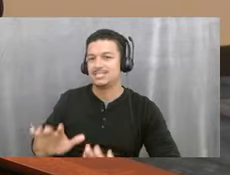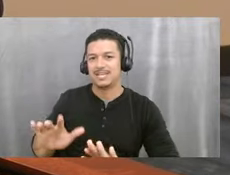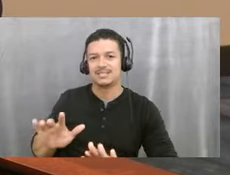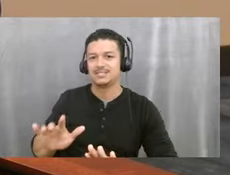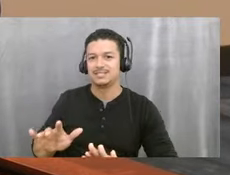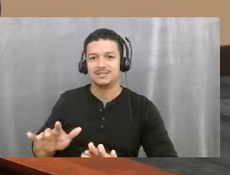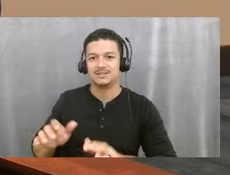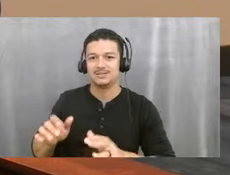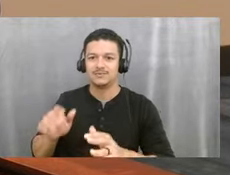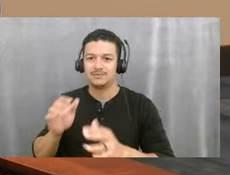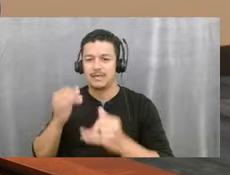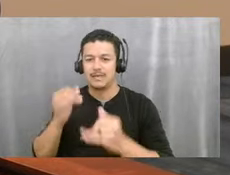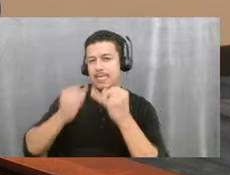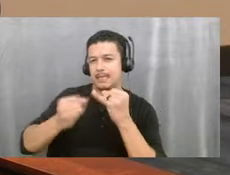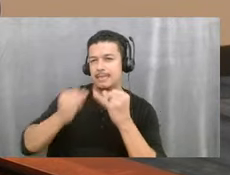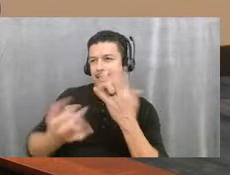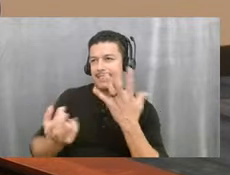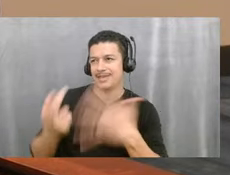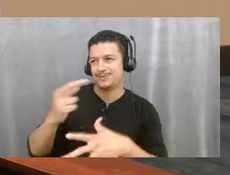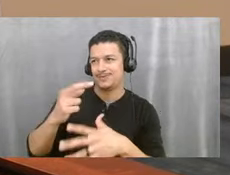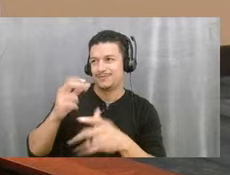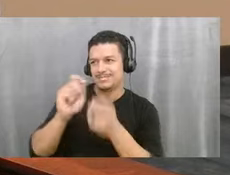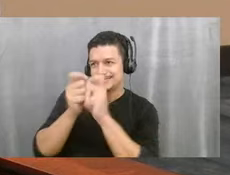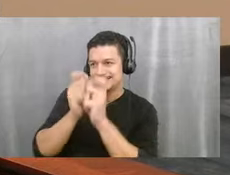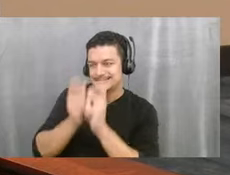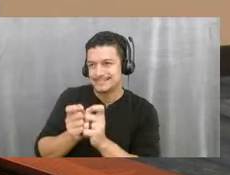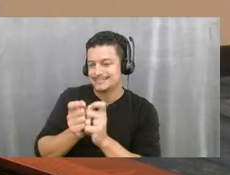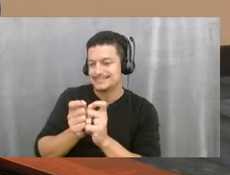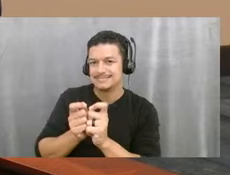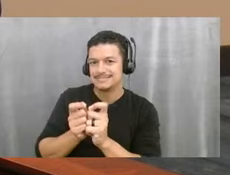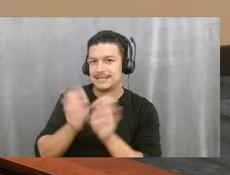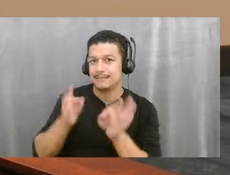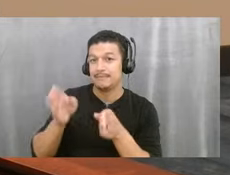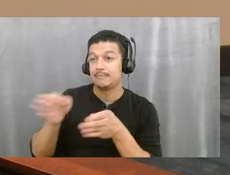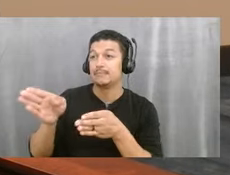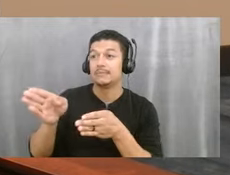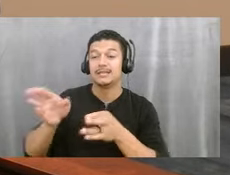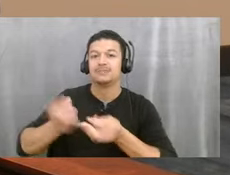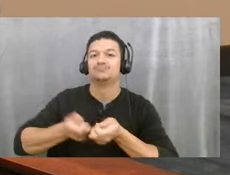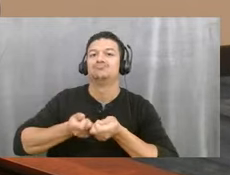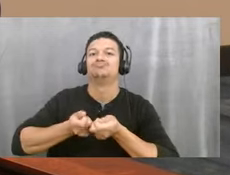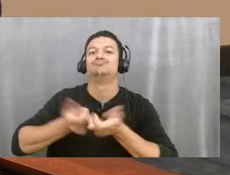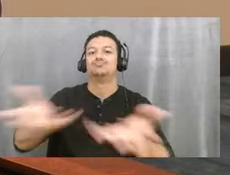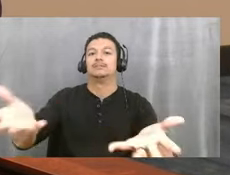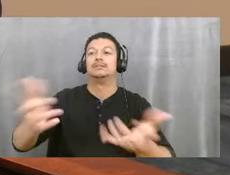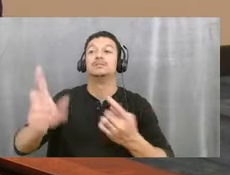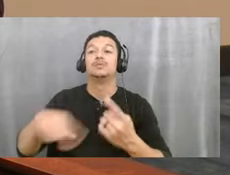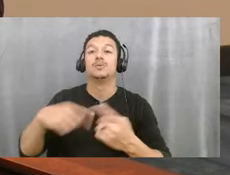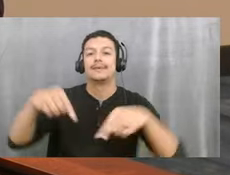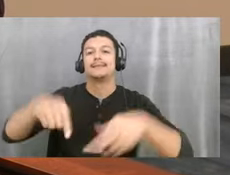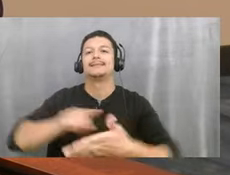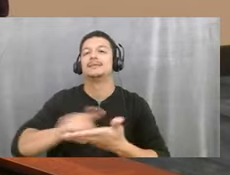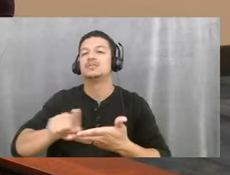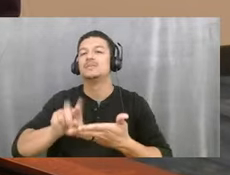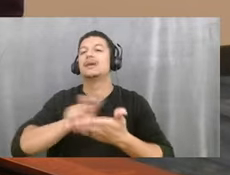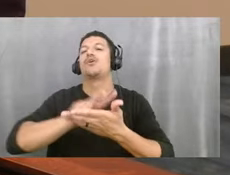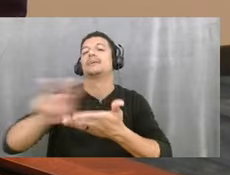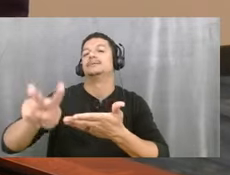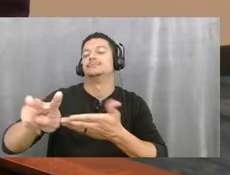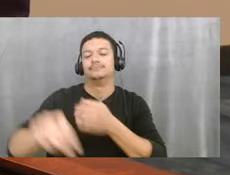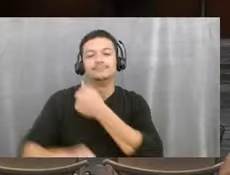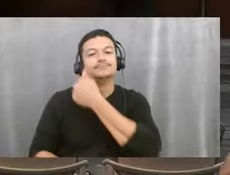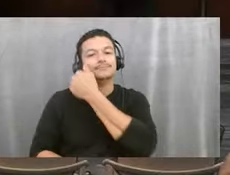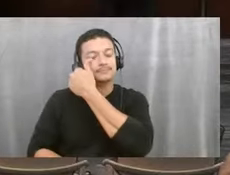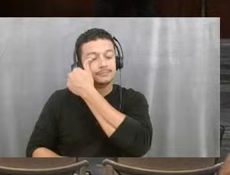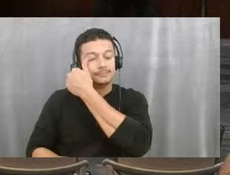kind of graphic review and edit. Um, and we are planning to have it released hopefully by the end of this week or next week. Amazing. That's really great